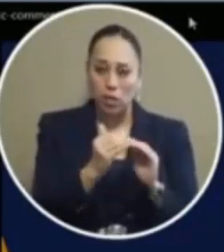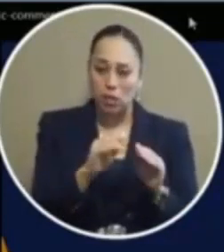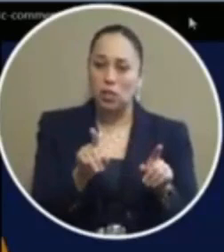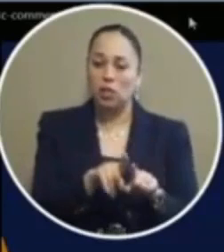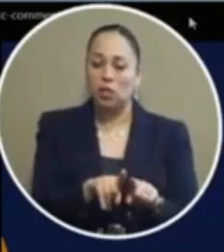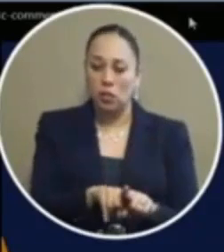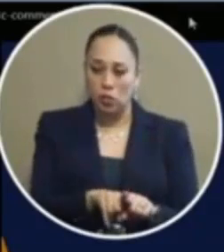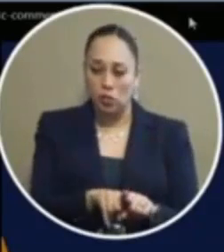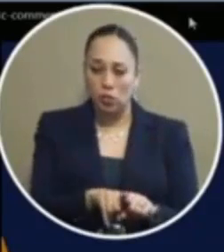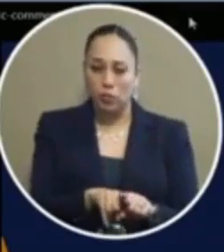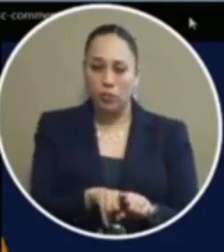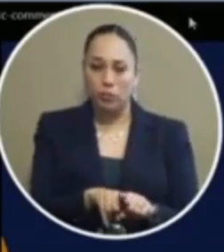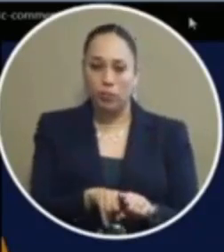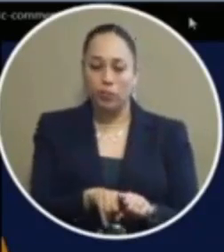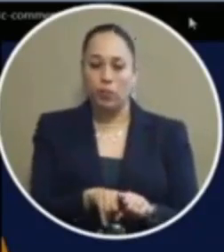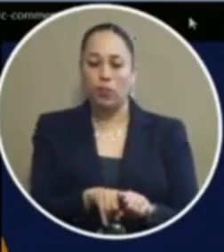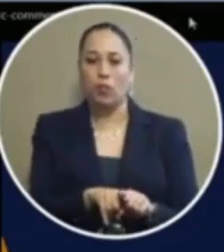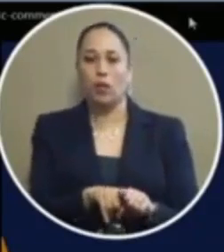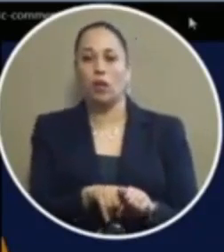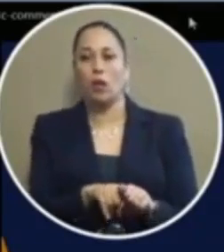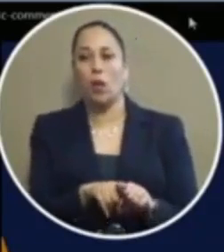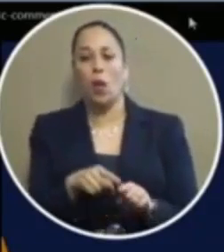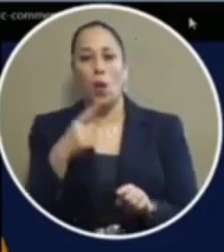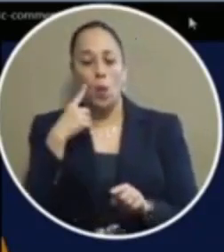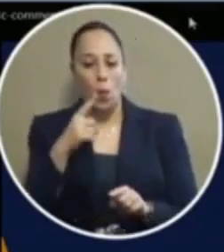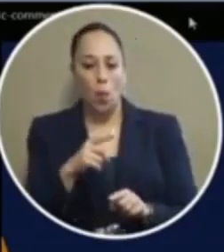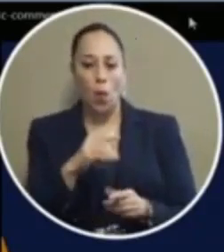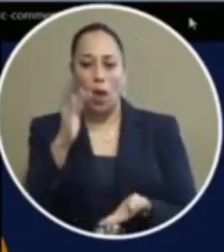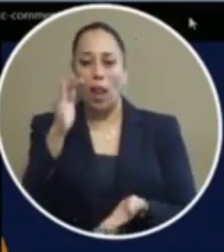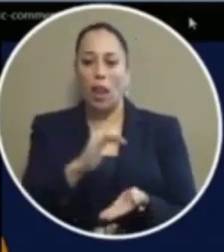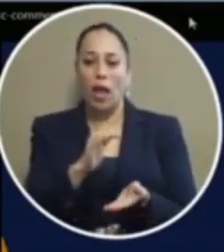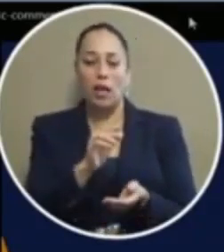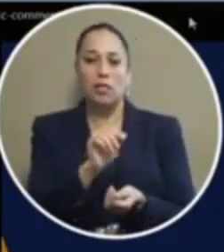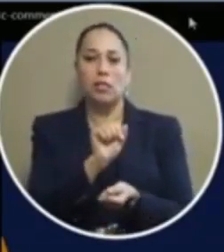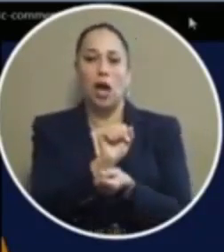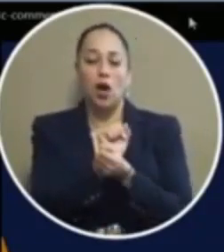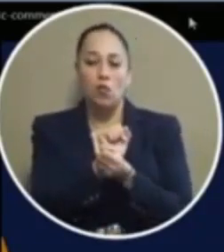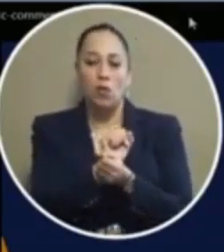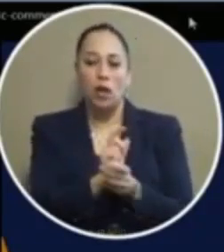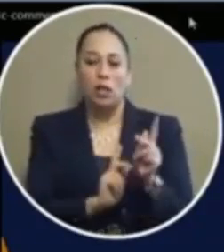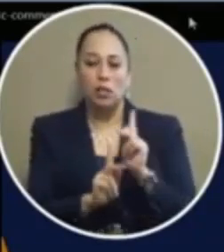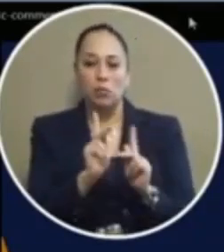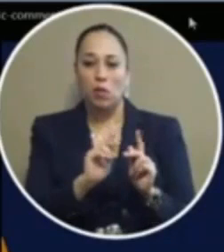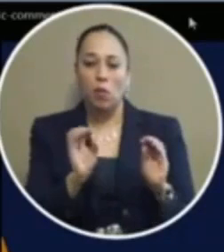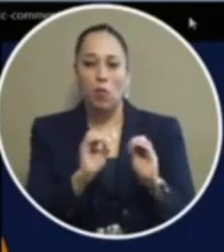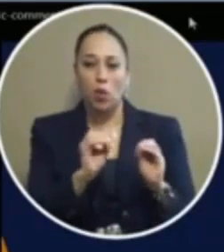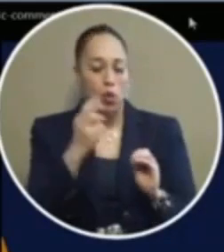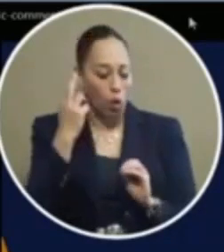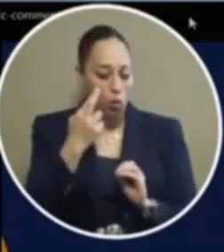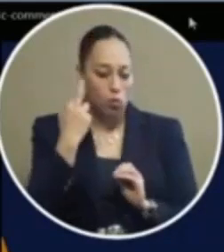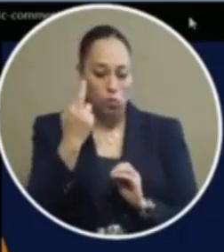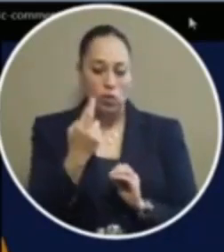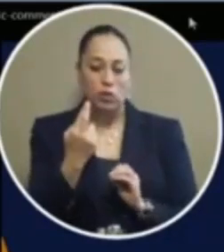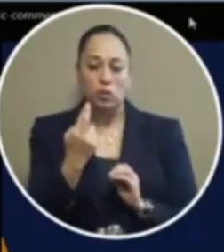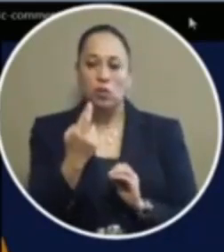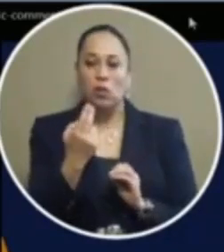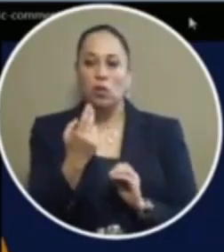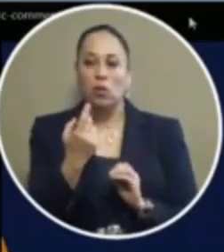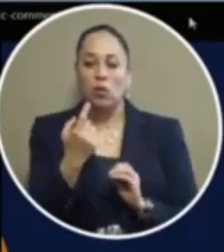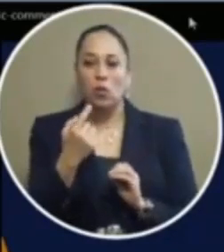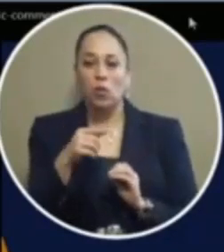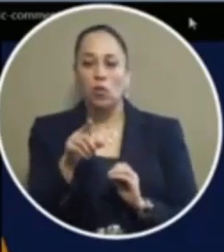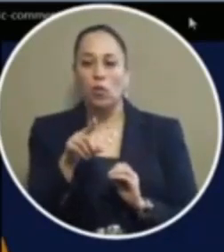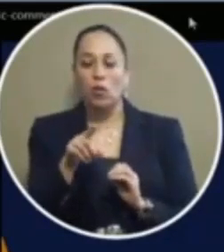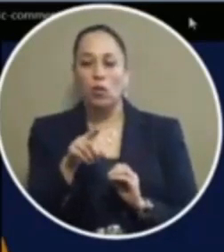our manpower arresting individuals for no apparent reason for this plant that is being um